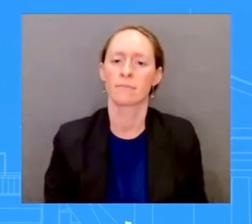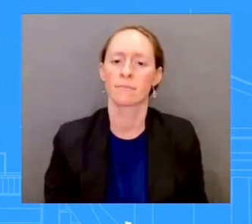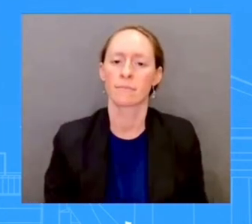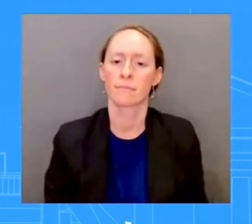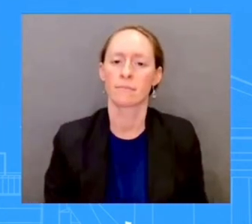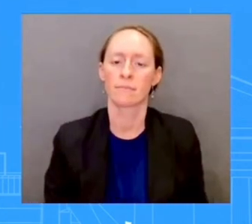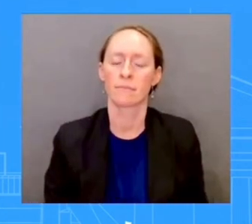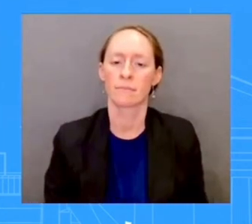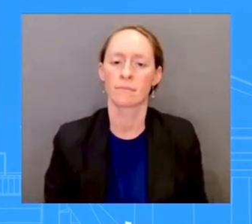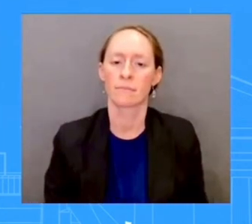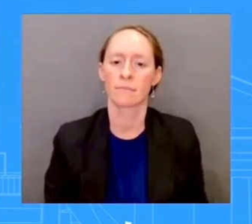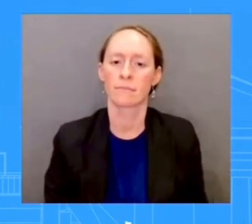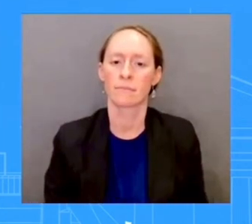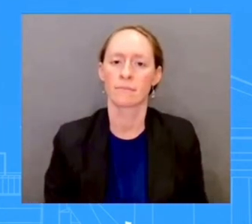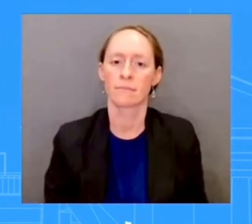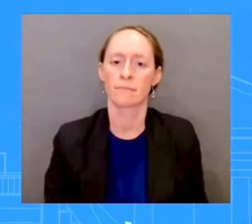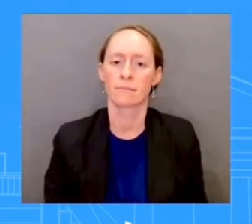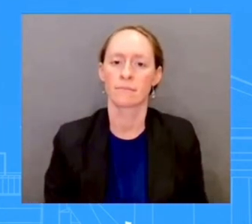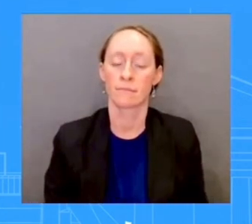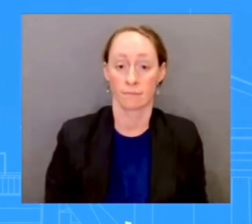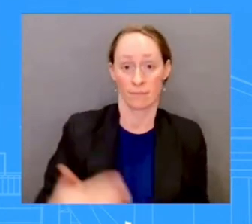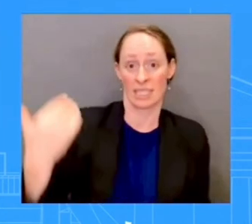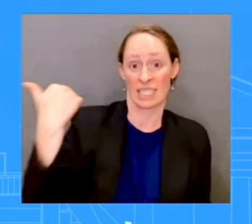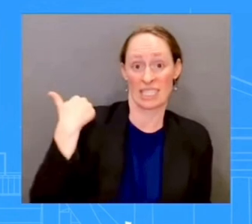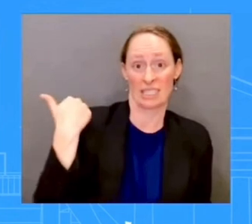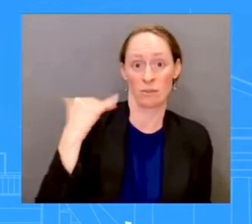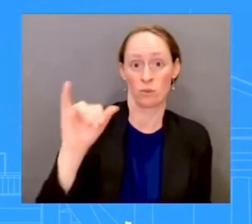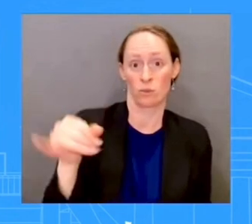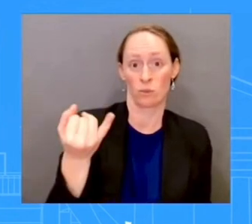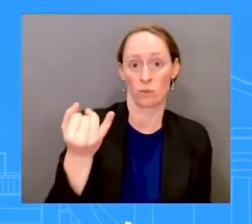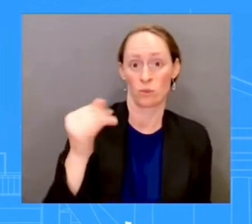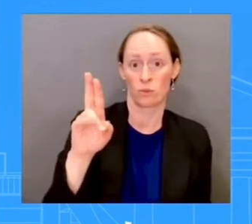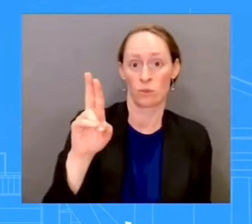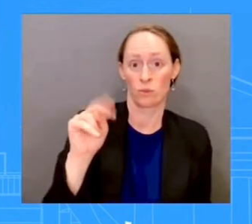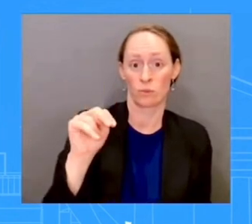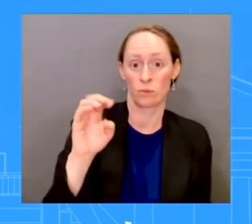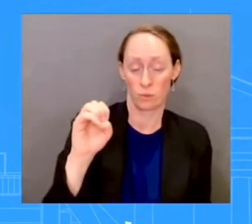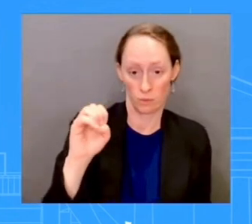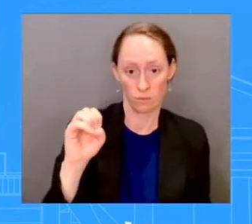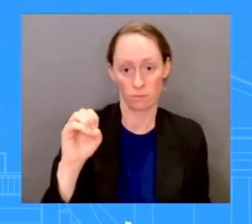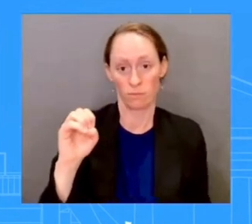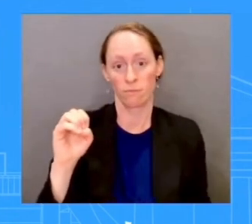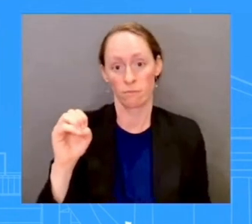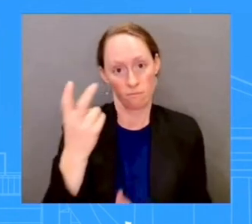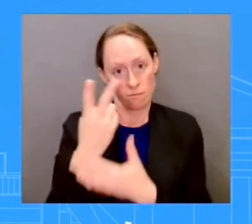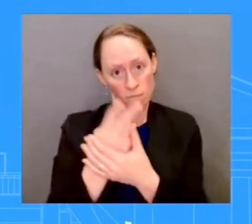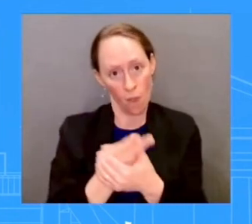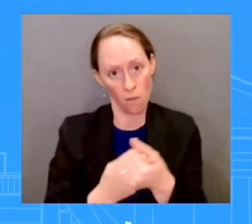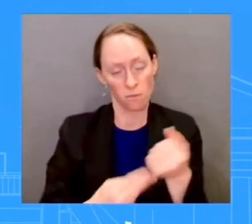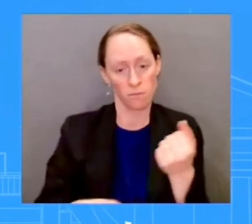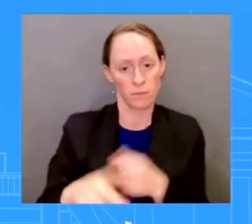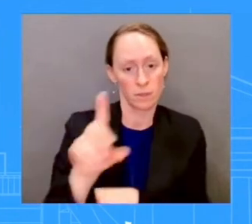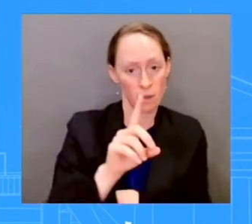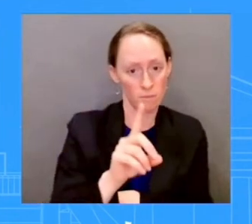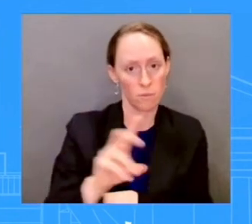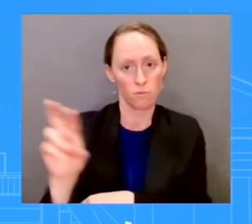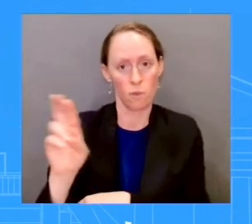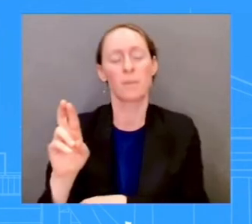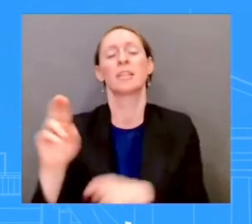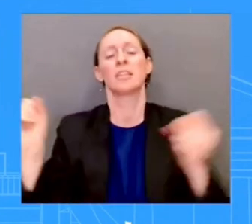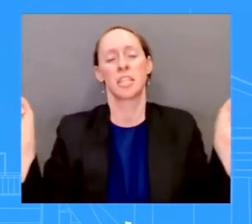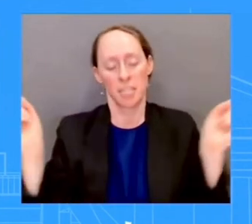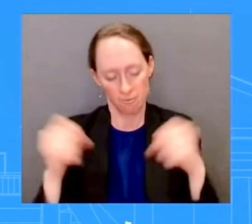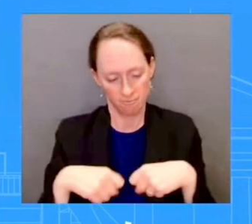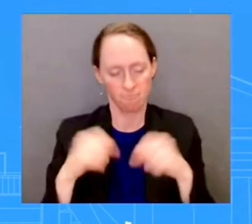decision, right, bipartisan deal. And we truly believe, as I have said almost every day this week when I've been asked this